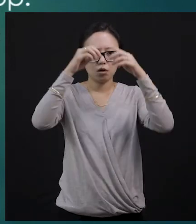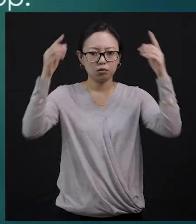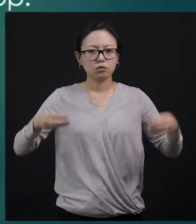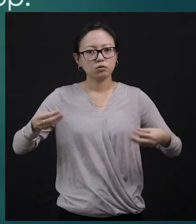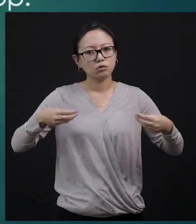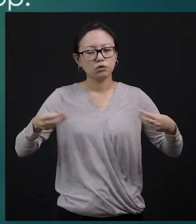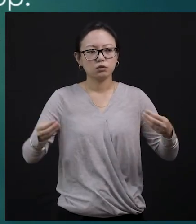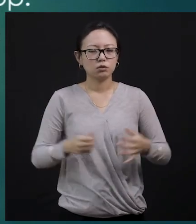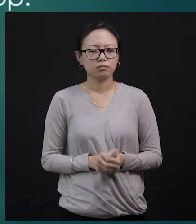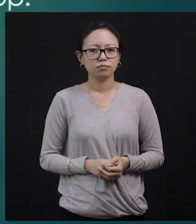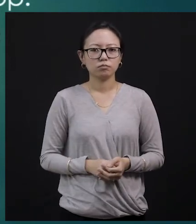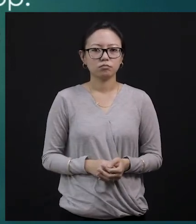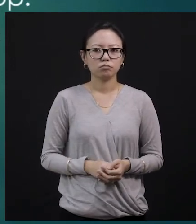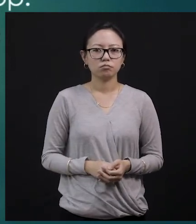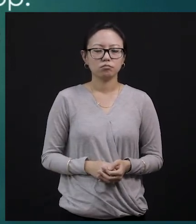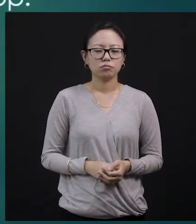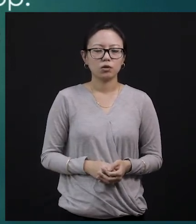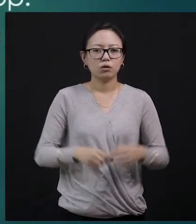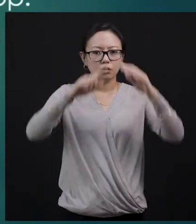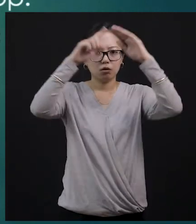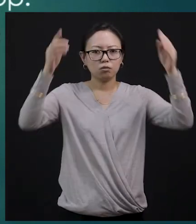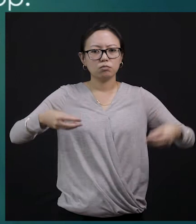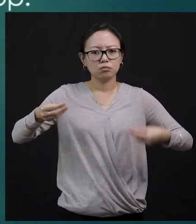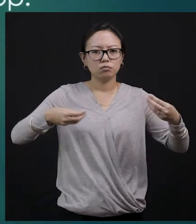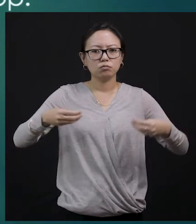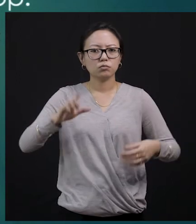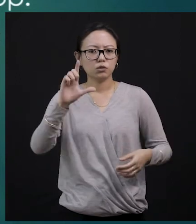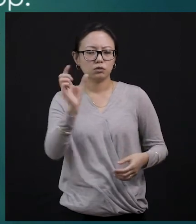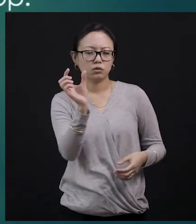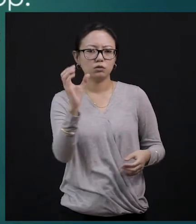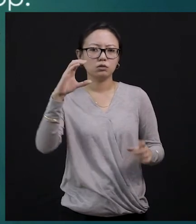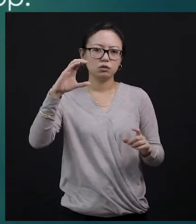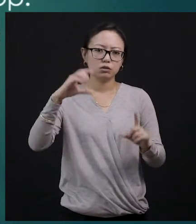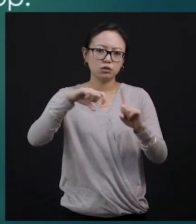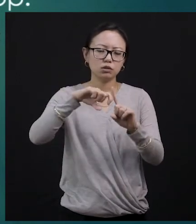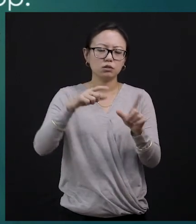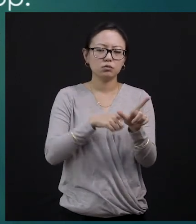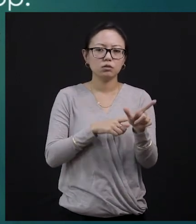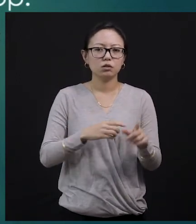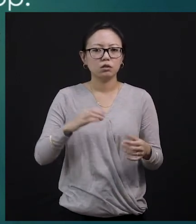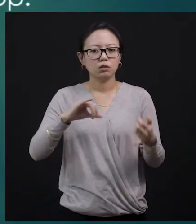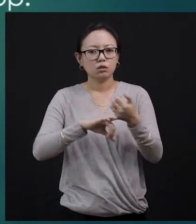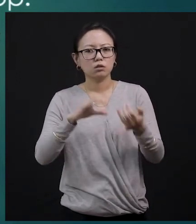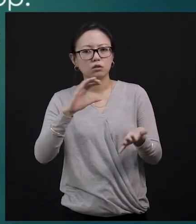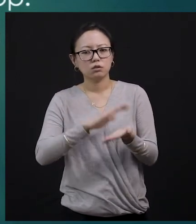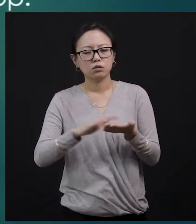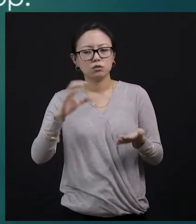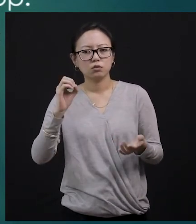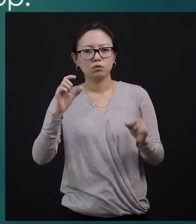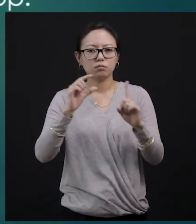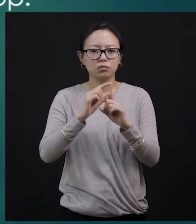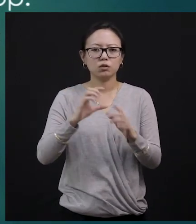And the owner was a middle-aged man. Okay. Not too old and not very young. He was there. And he looked